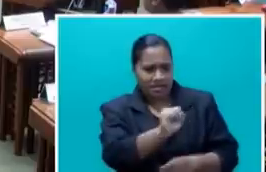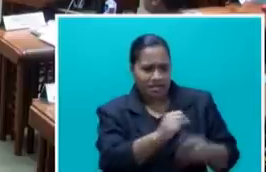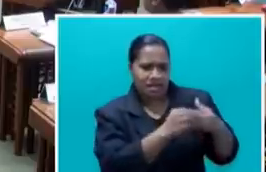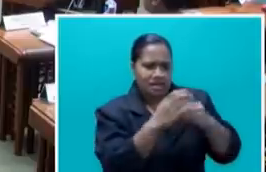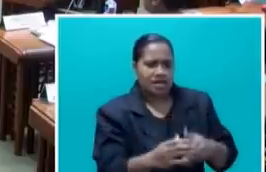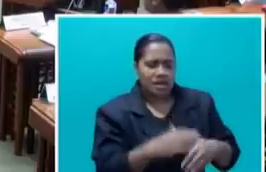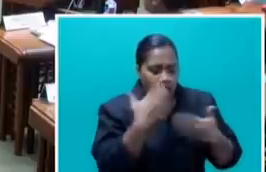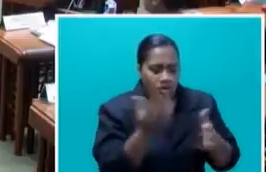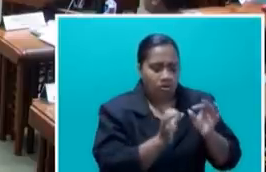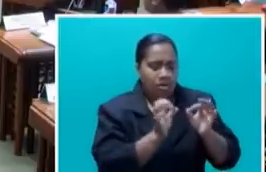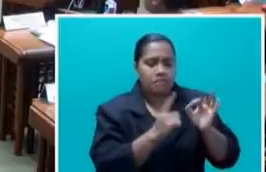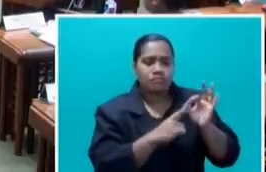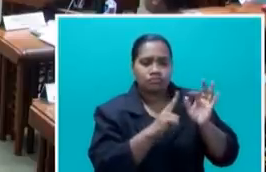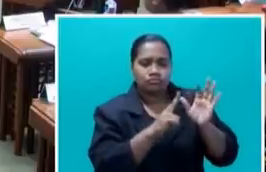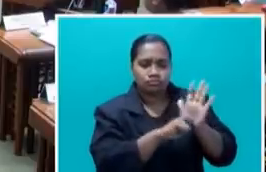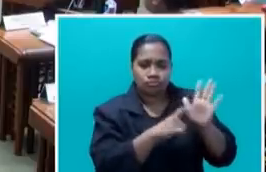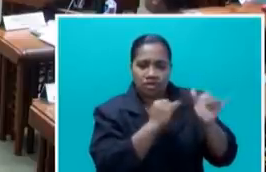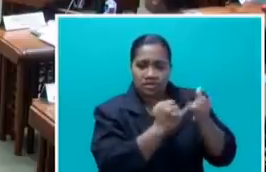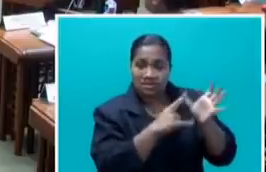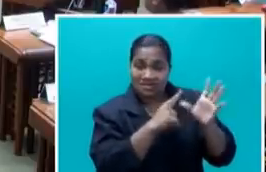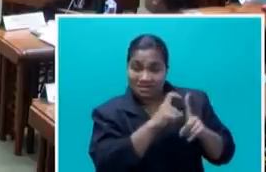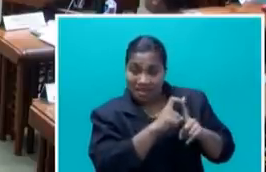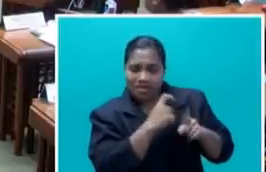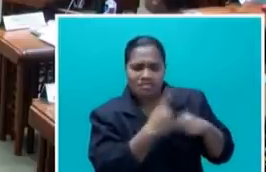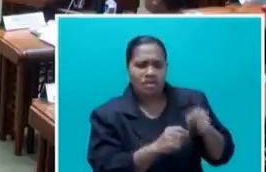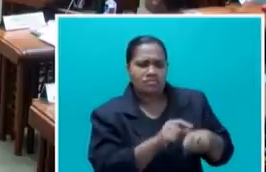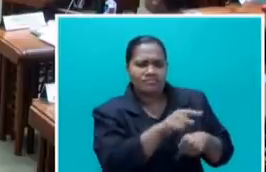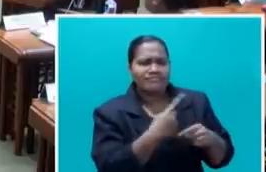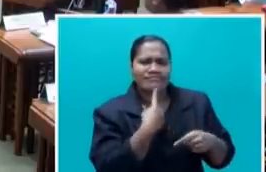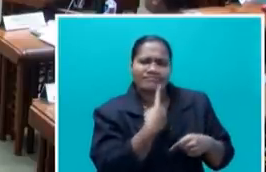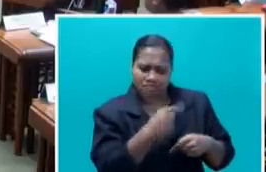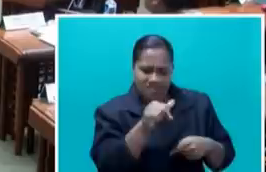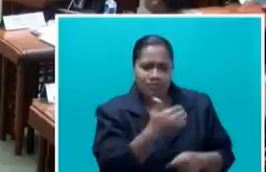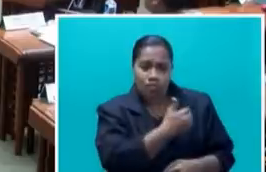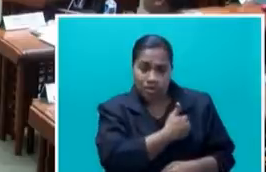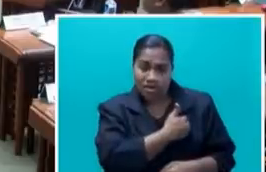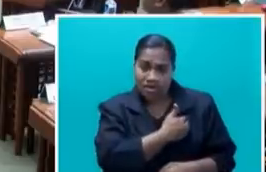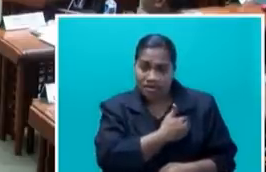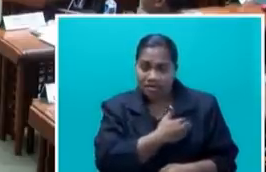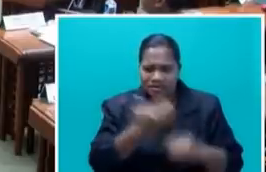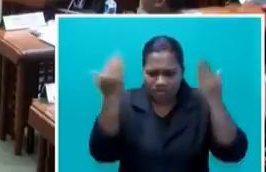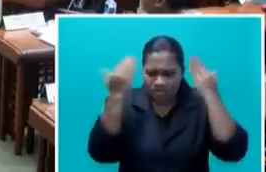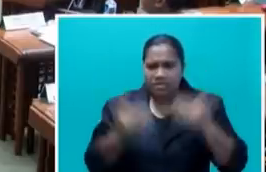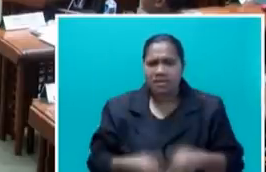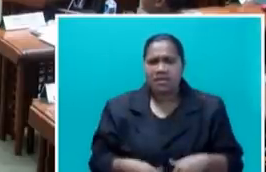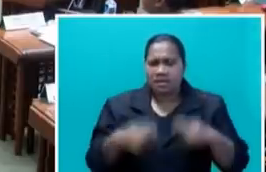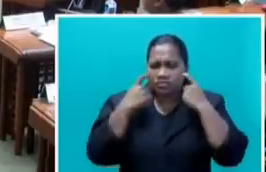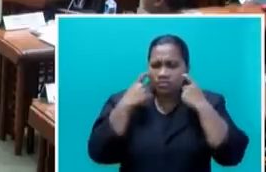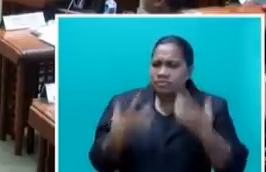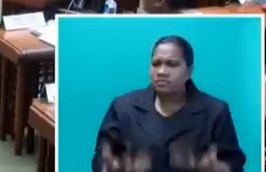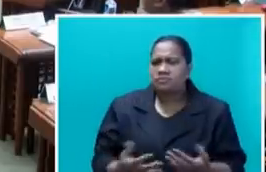Biman Prasad. The comments they made this morning, Mr. Speaker, has shown us that